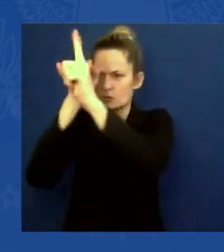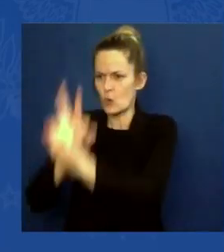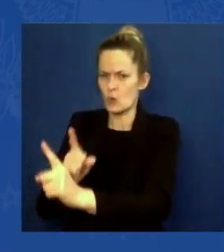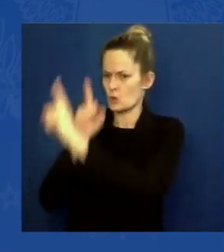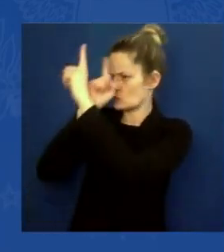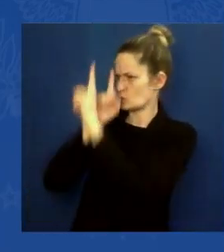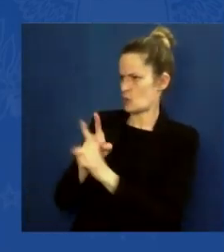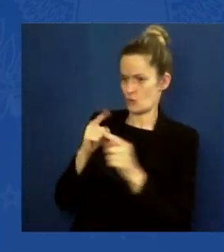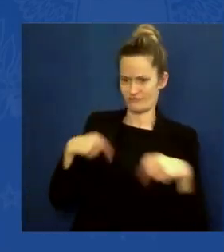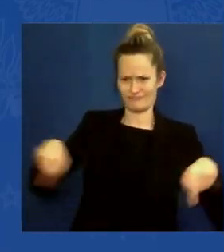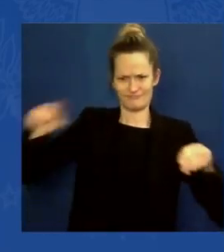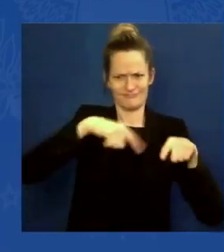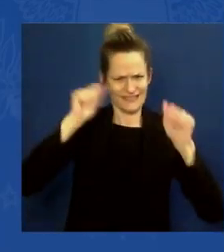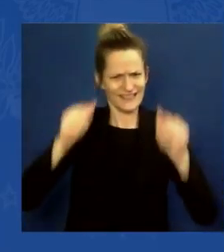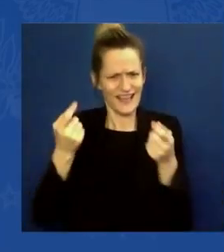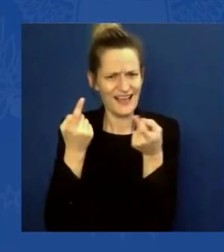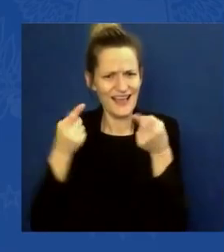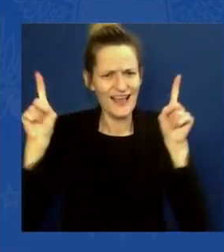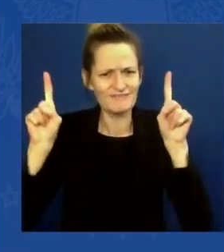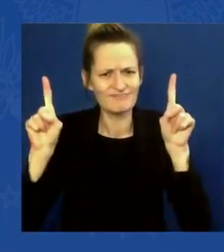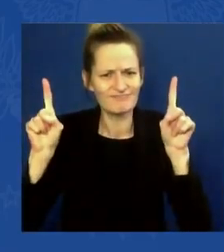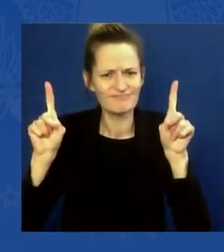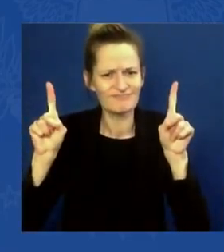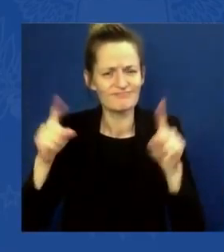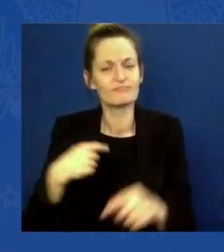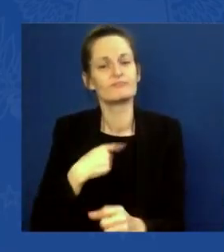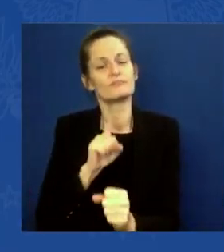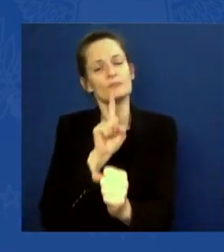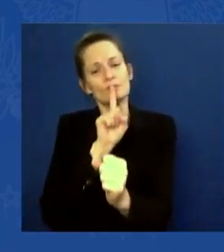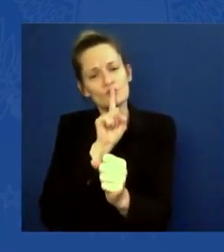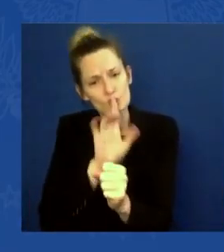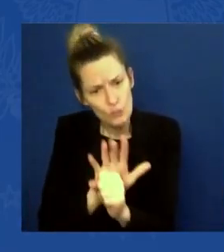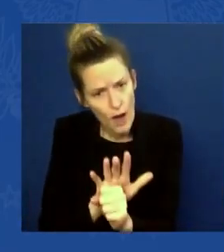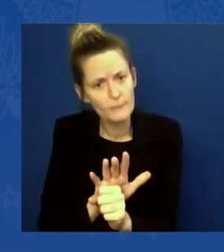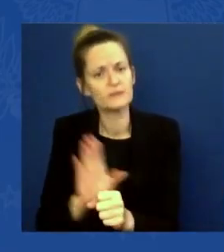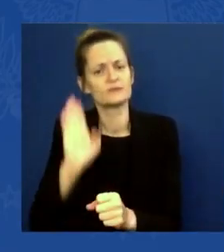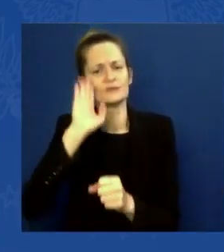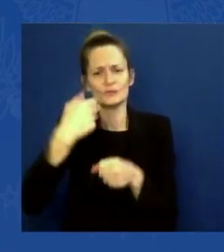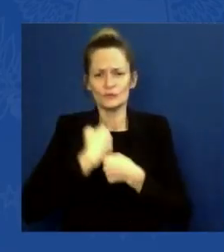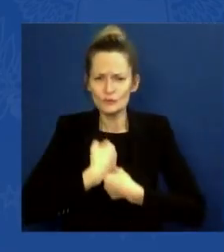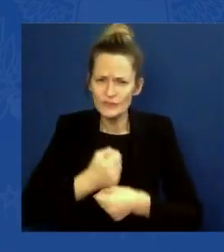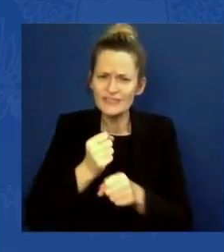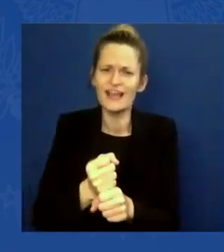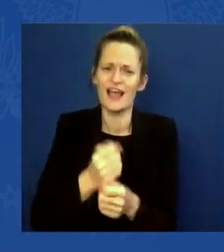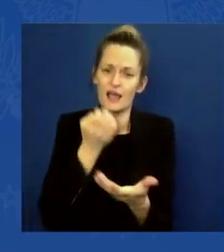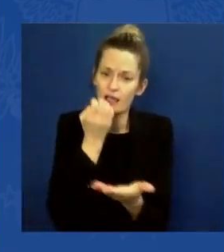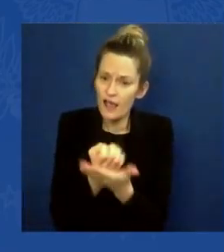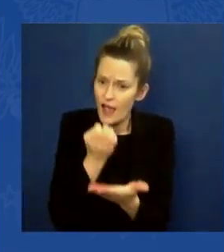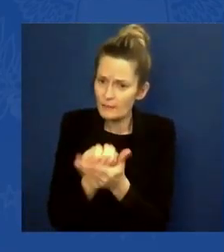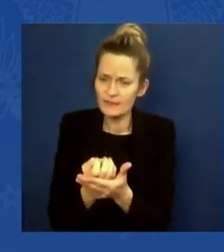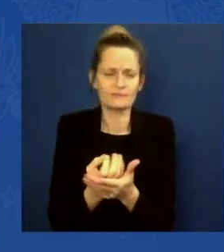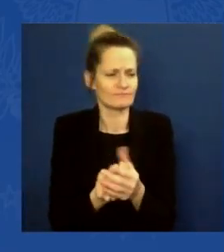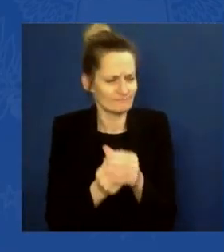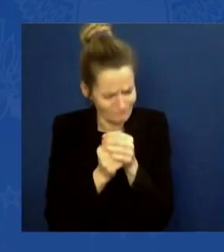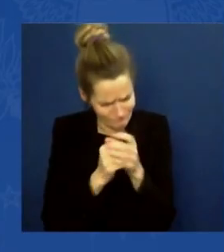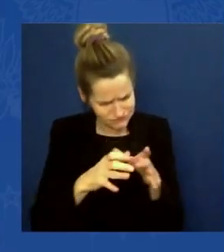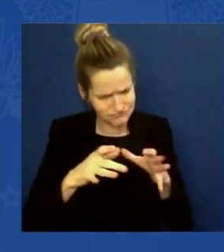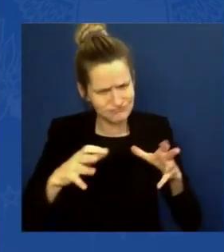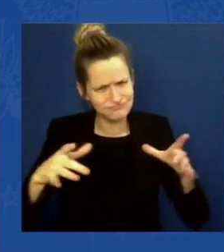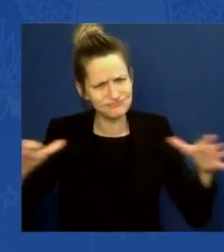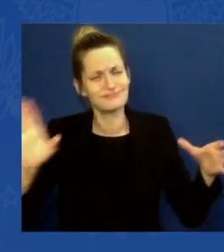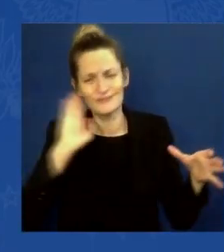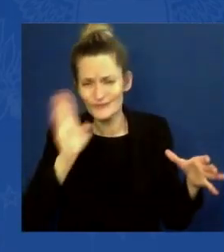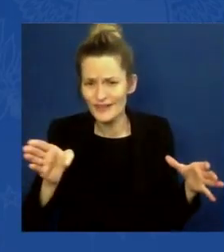it's going to create great economic growth, reduce inflation, and put people in a place where those beautiful